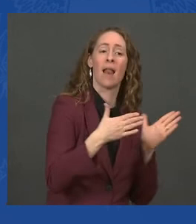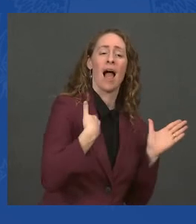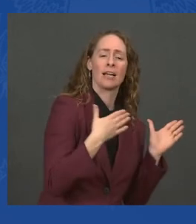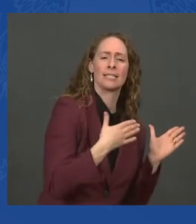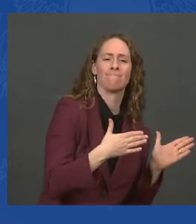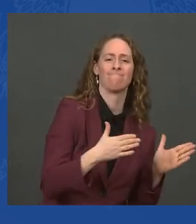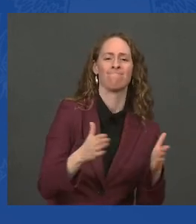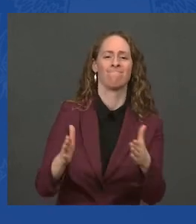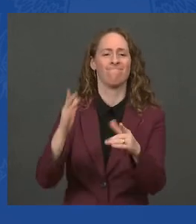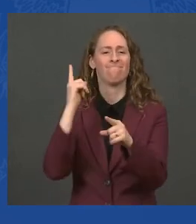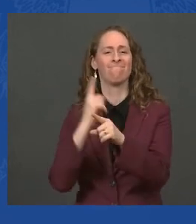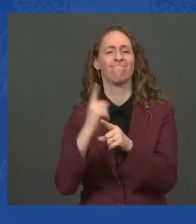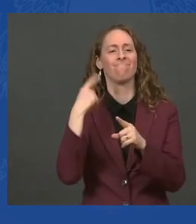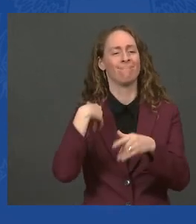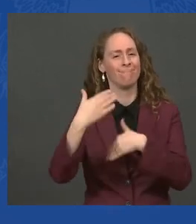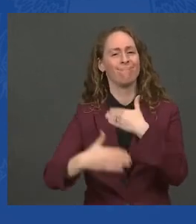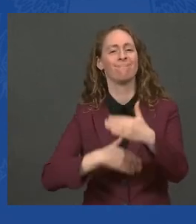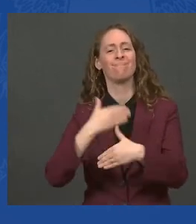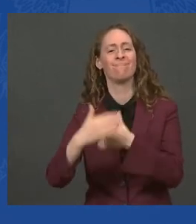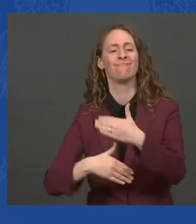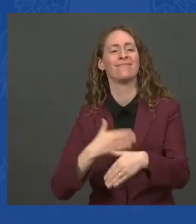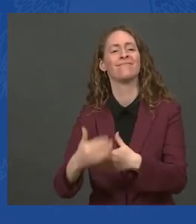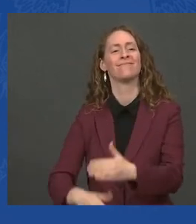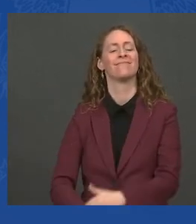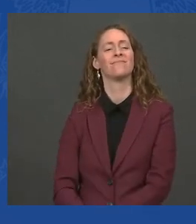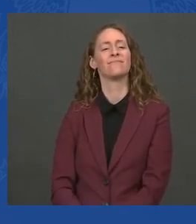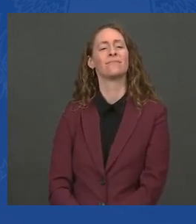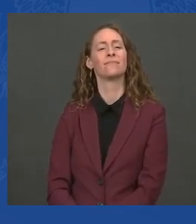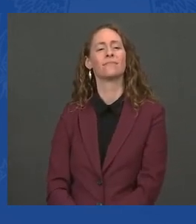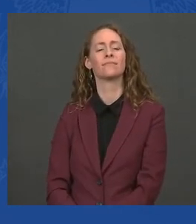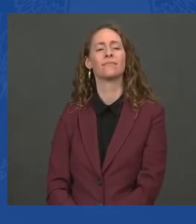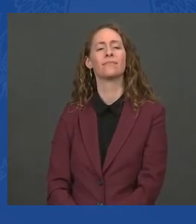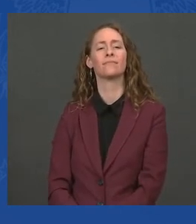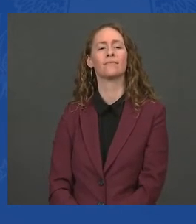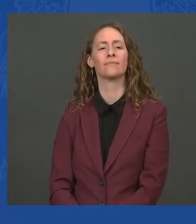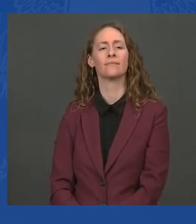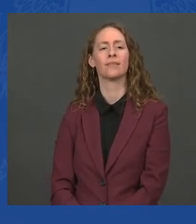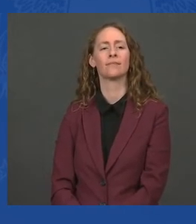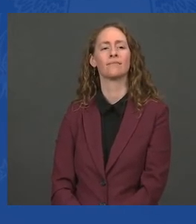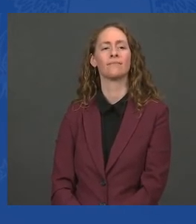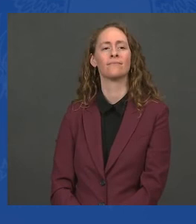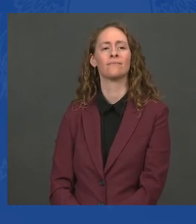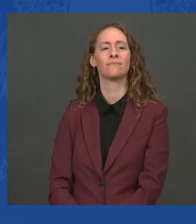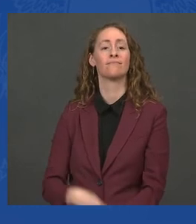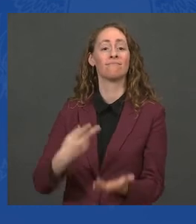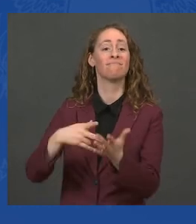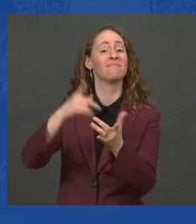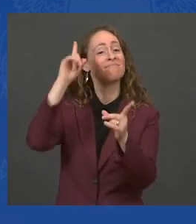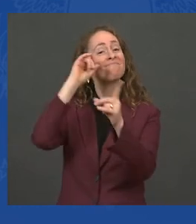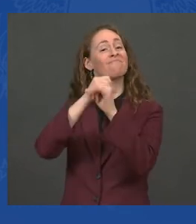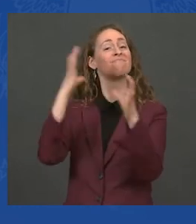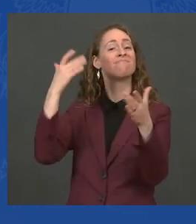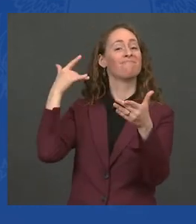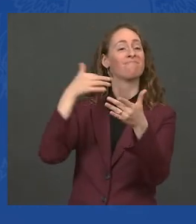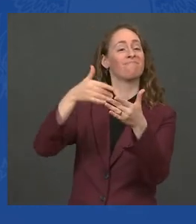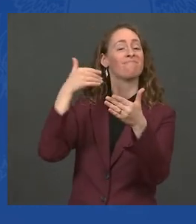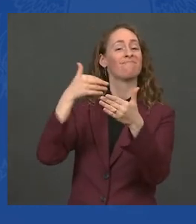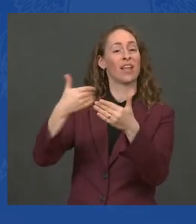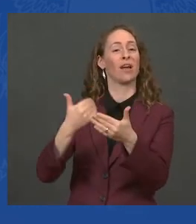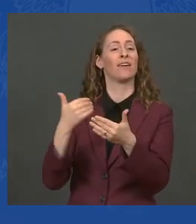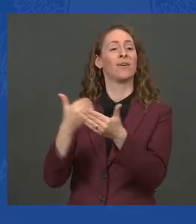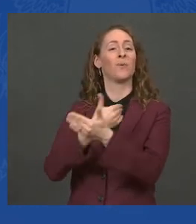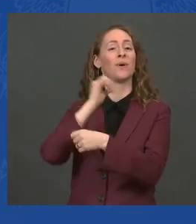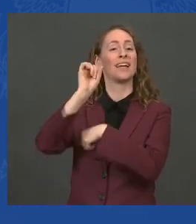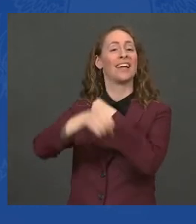a brighter, happier new year ahead, in my view. But I also know that despite this progress, families are anxious. They're anxious